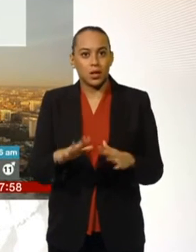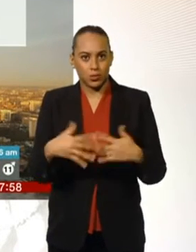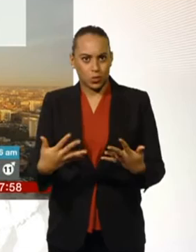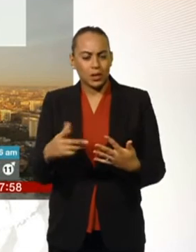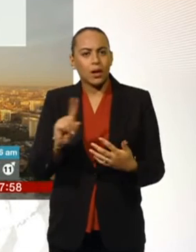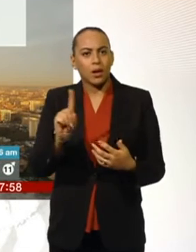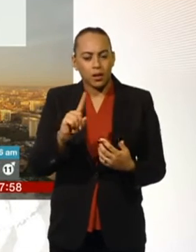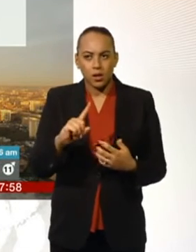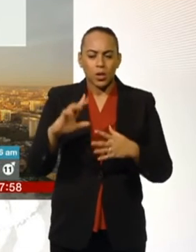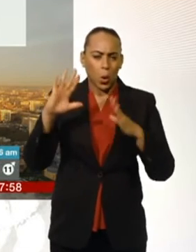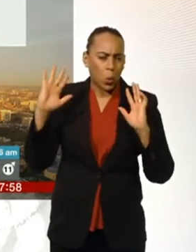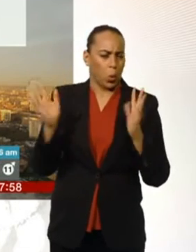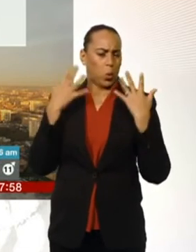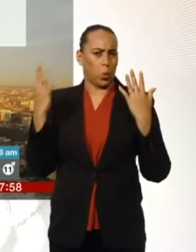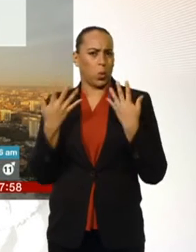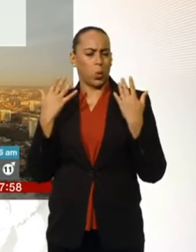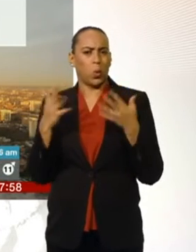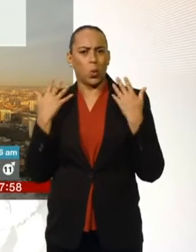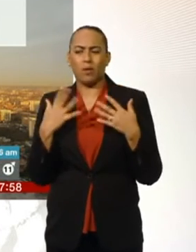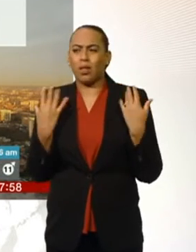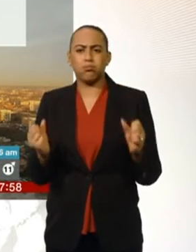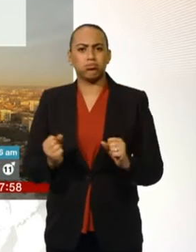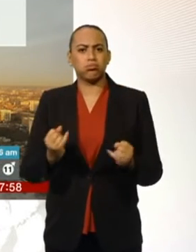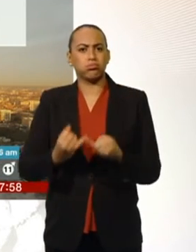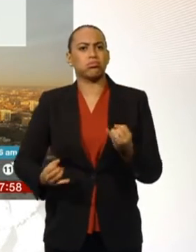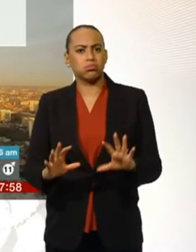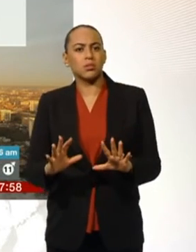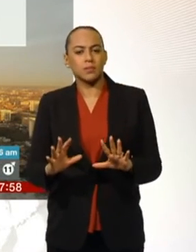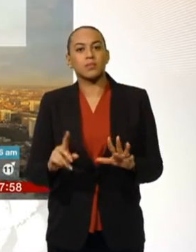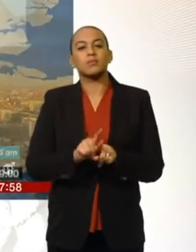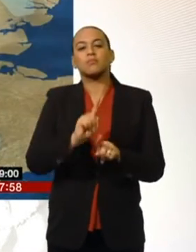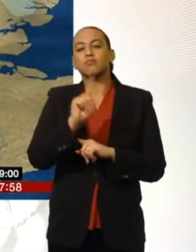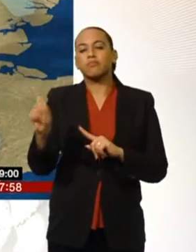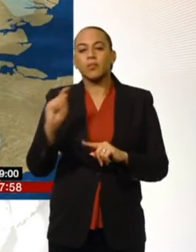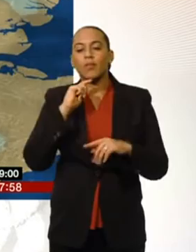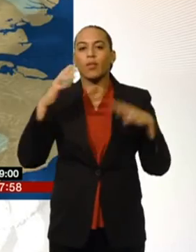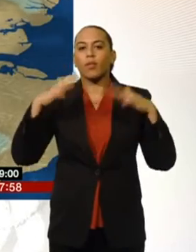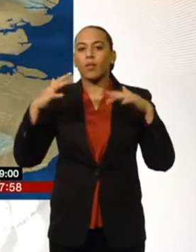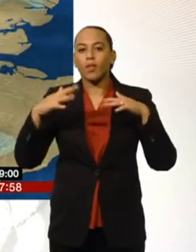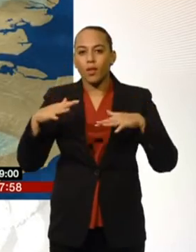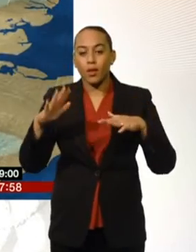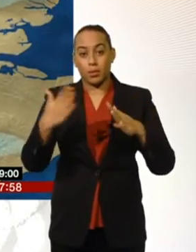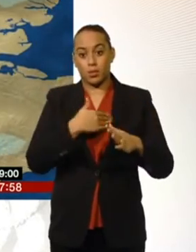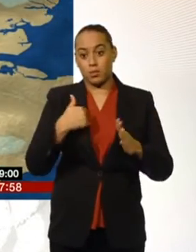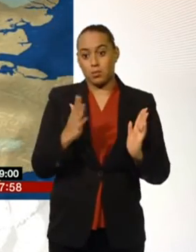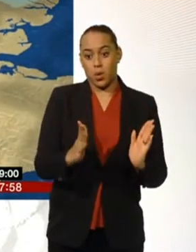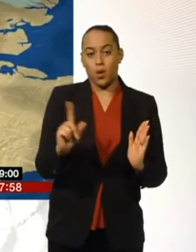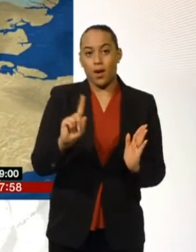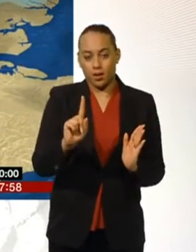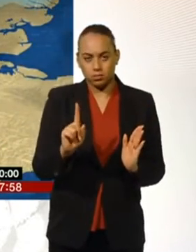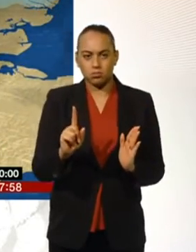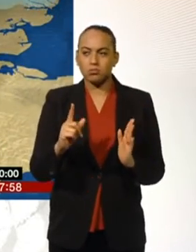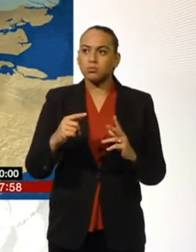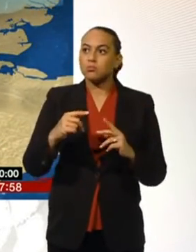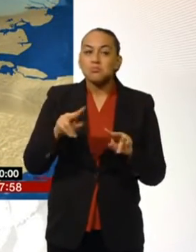lot of wind chill as well, a rather blustery feel to things. And there'll be some showers pushing through a bit later on through the afternoon. But for most of us, it's a dry, bright start.